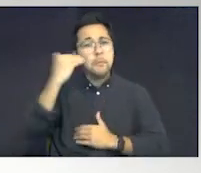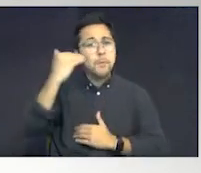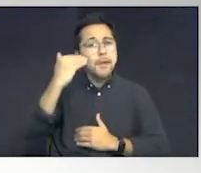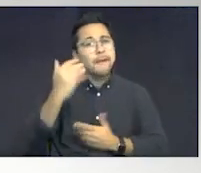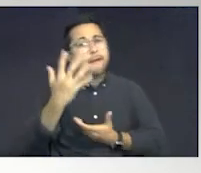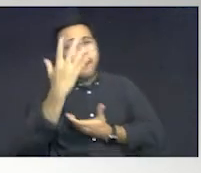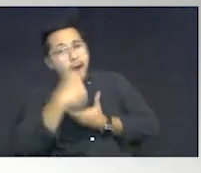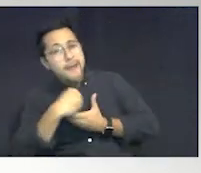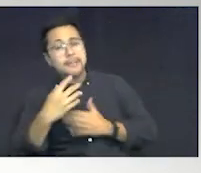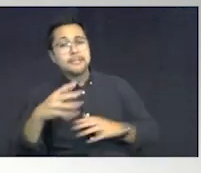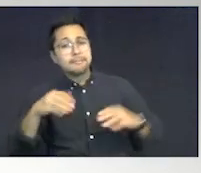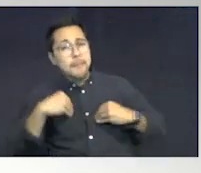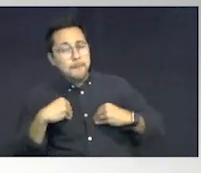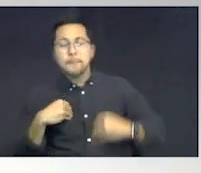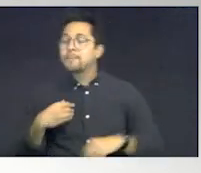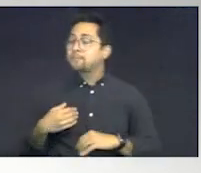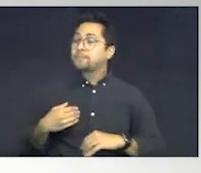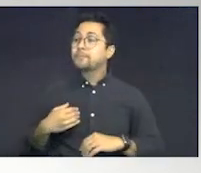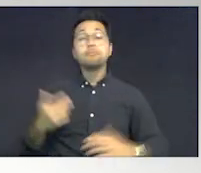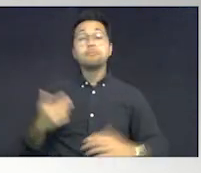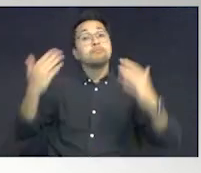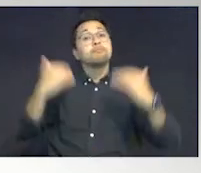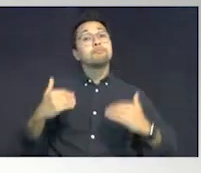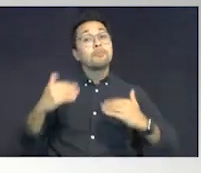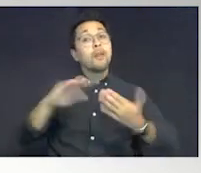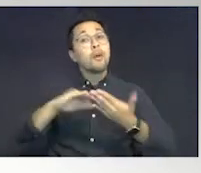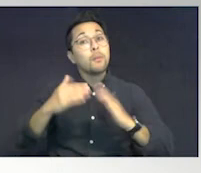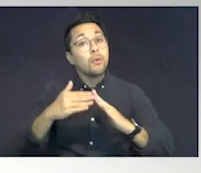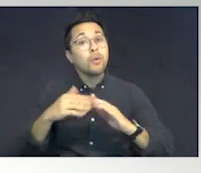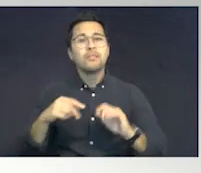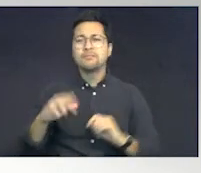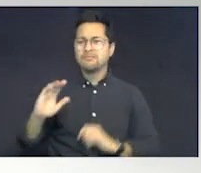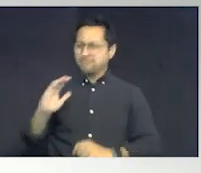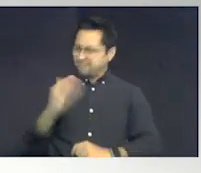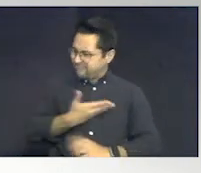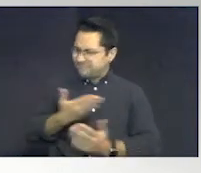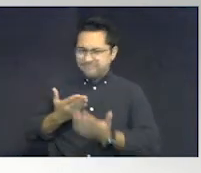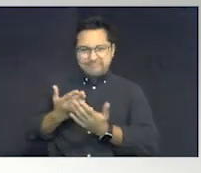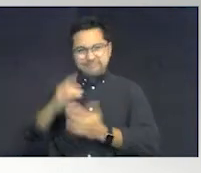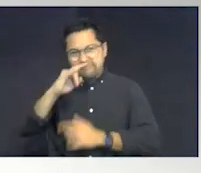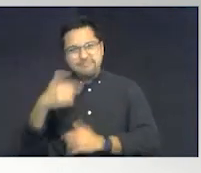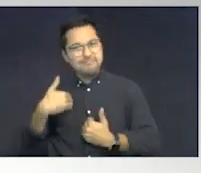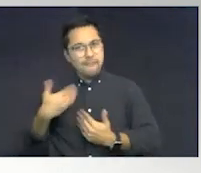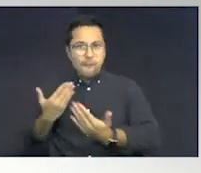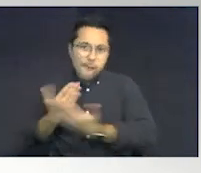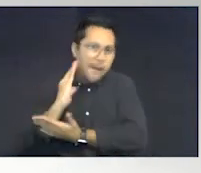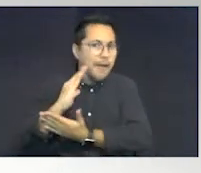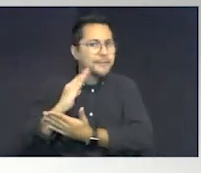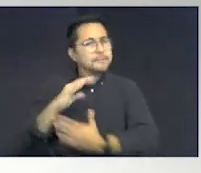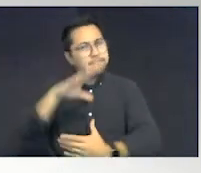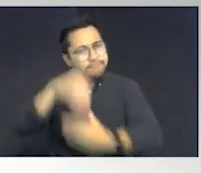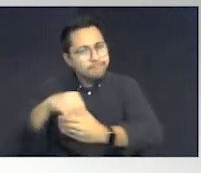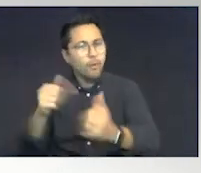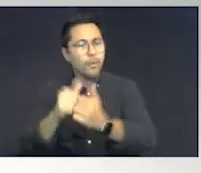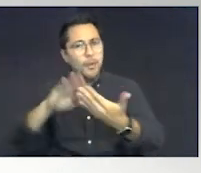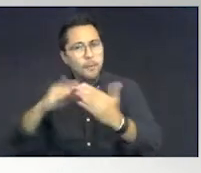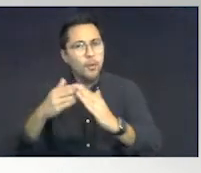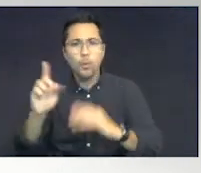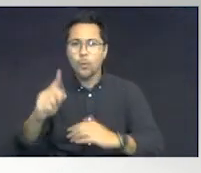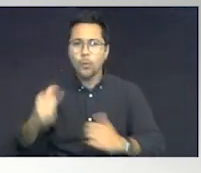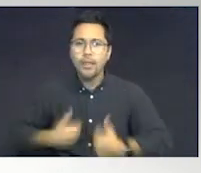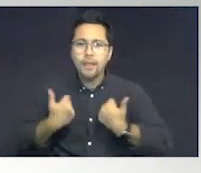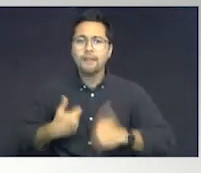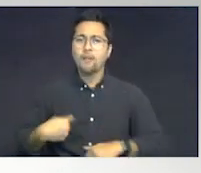community. Our kids have every right to be a part of the community where we live. We